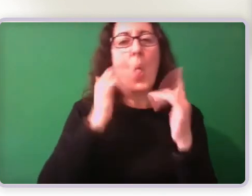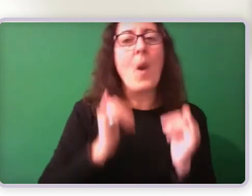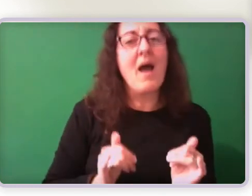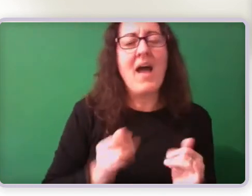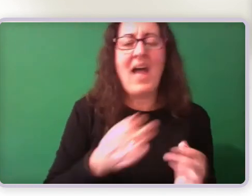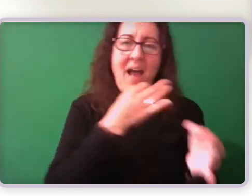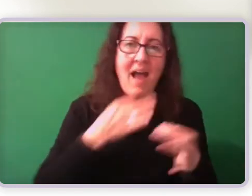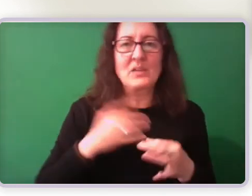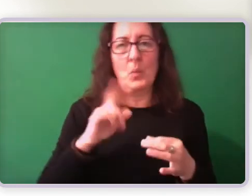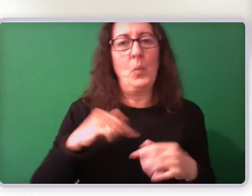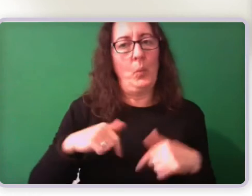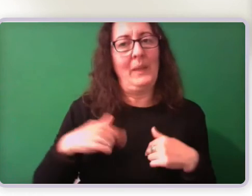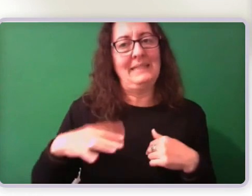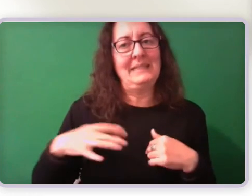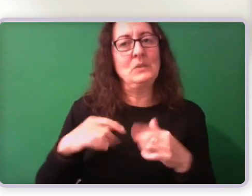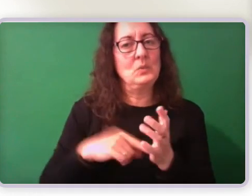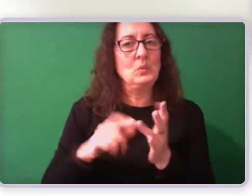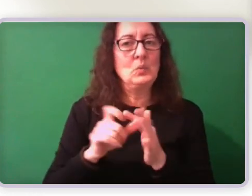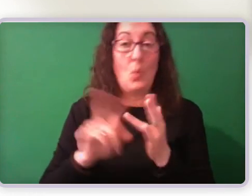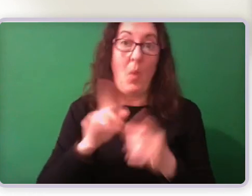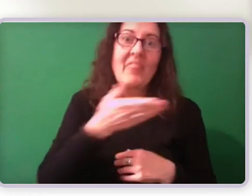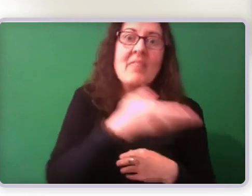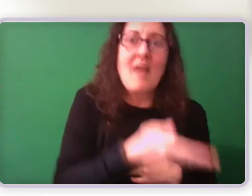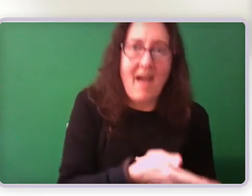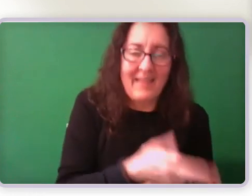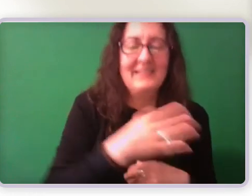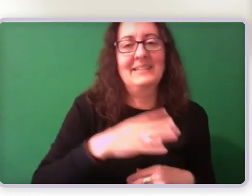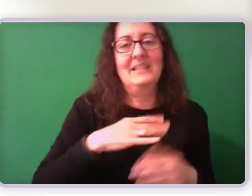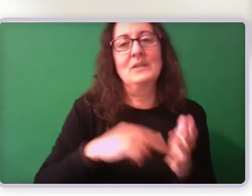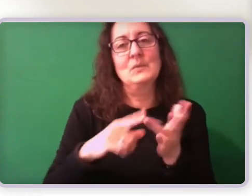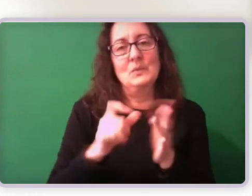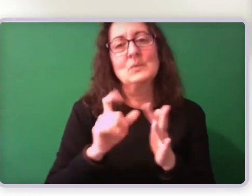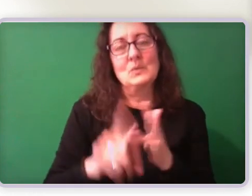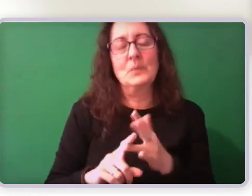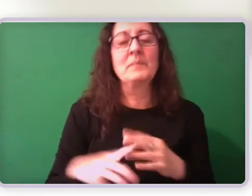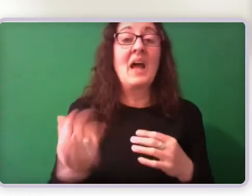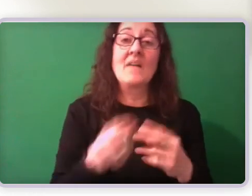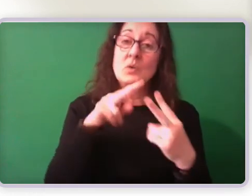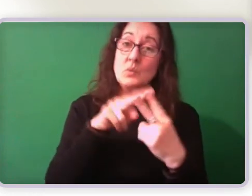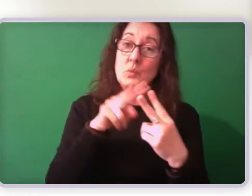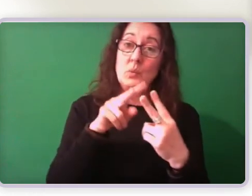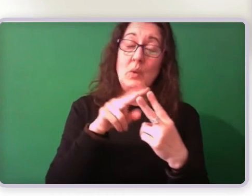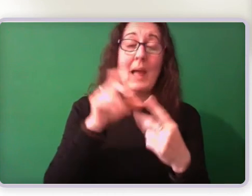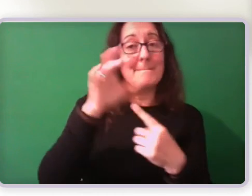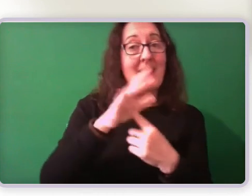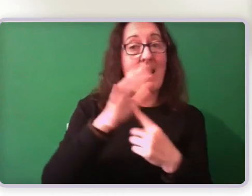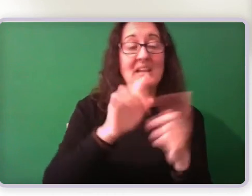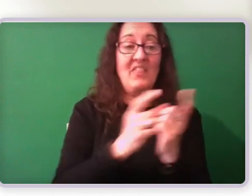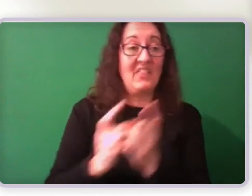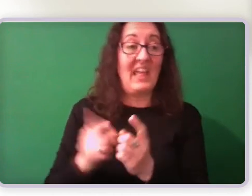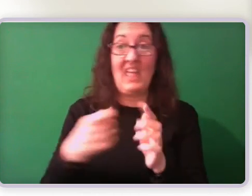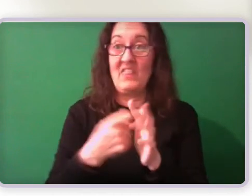In personalisation, the two main things that the kit does is first,